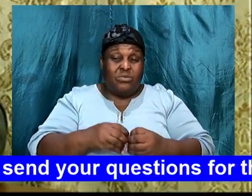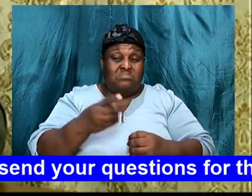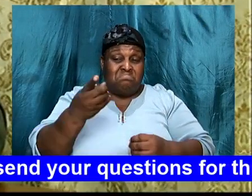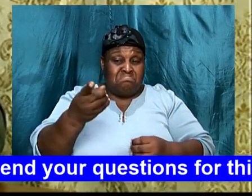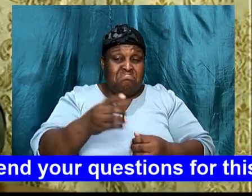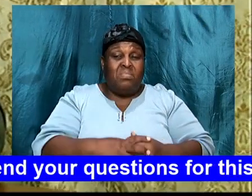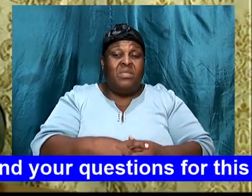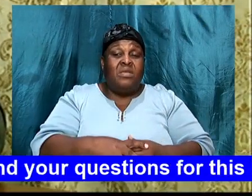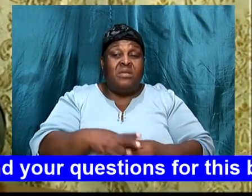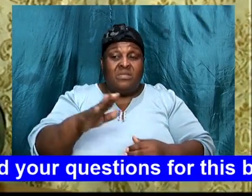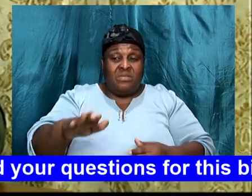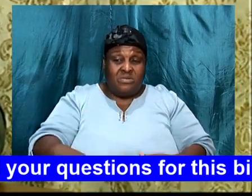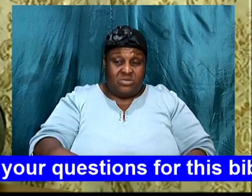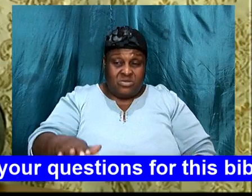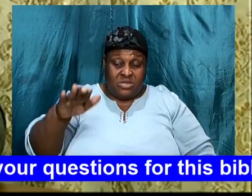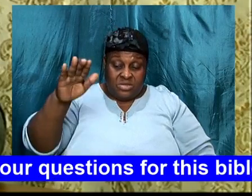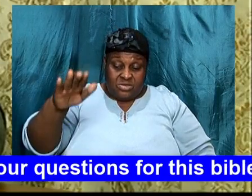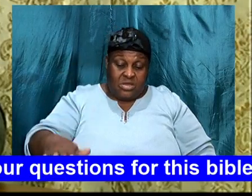the child,